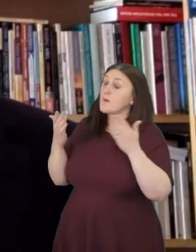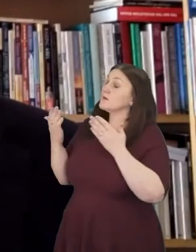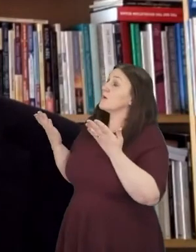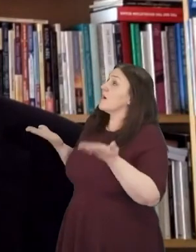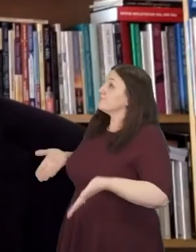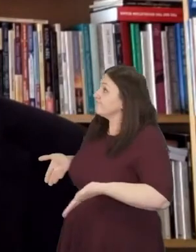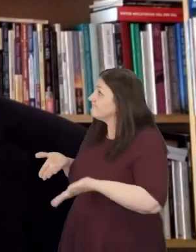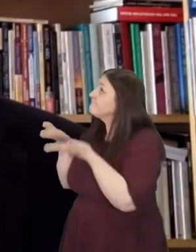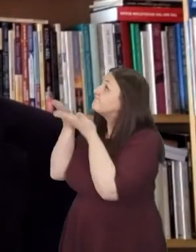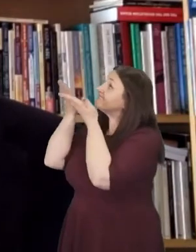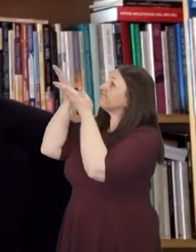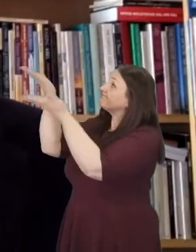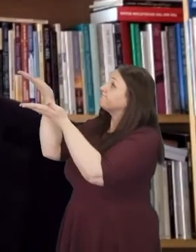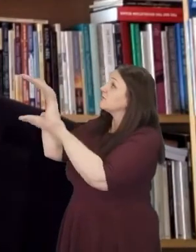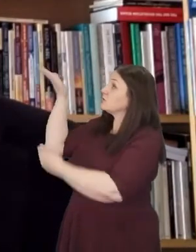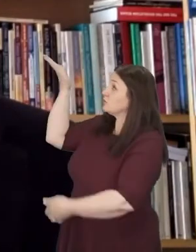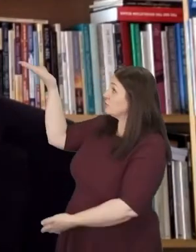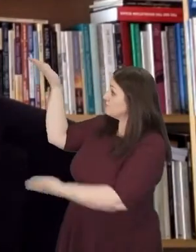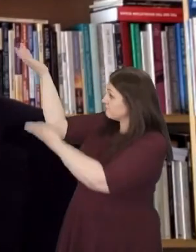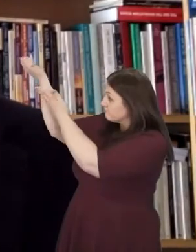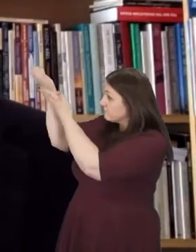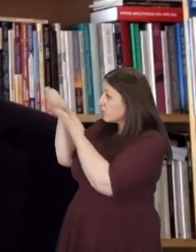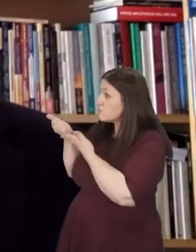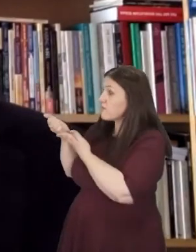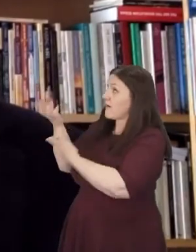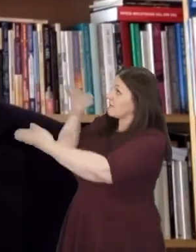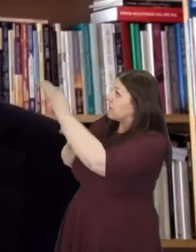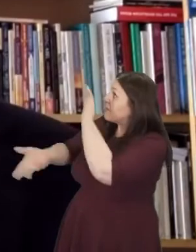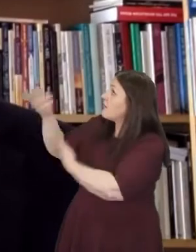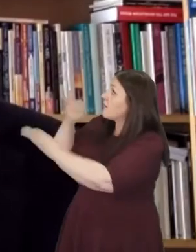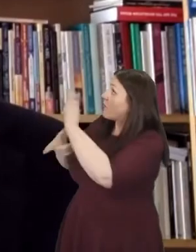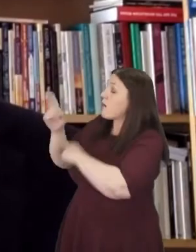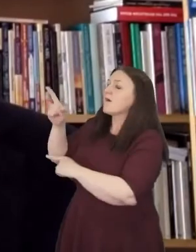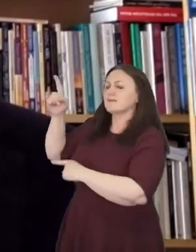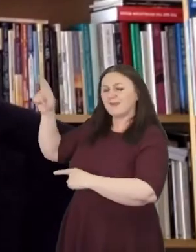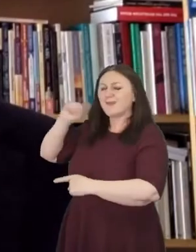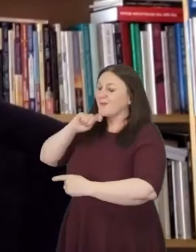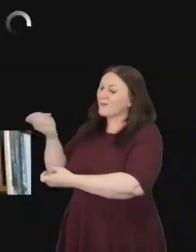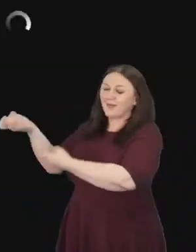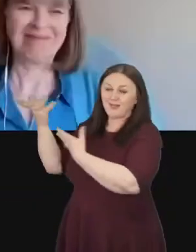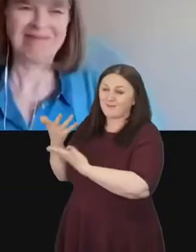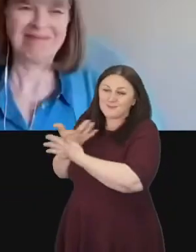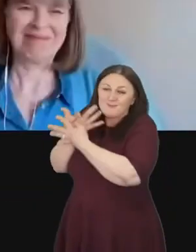God will surprise us repeatedly. Thank you.